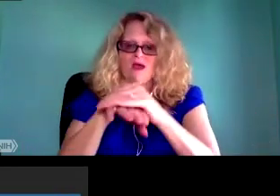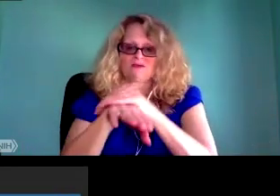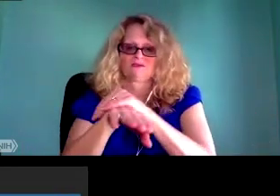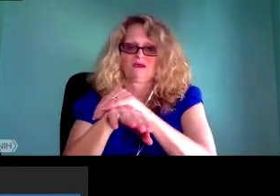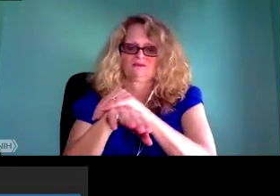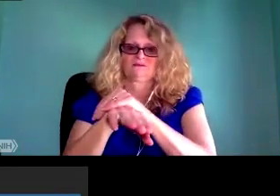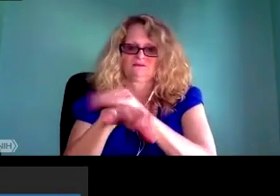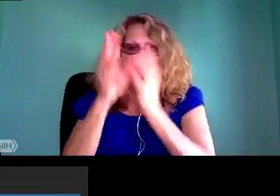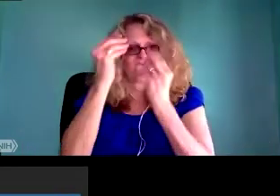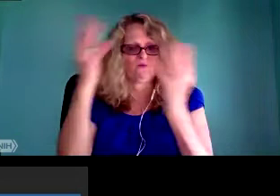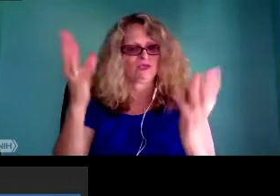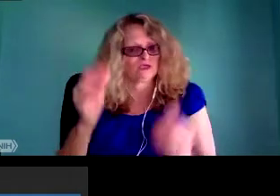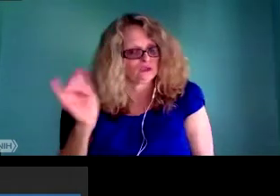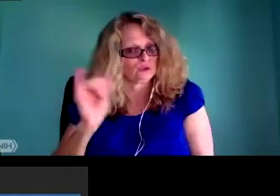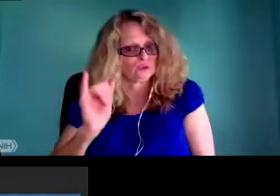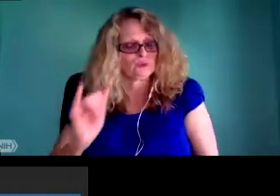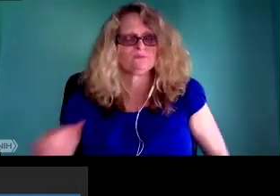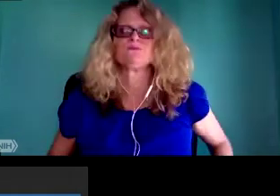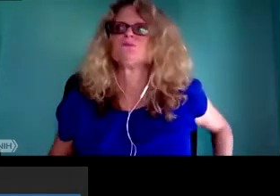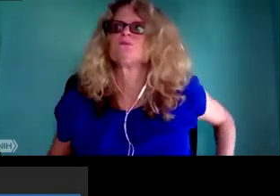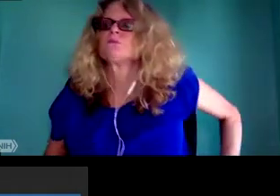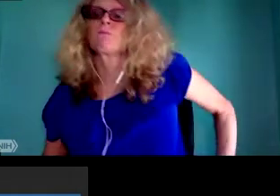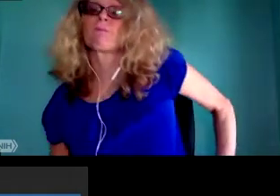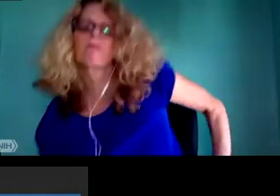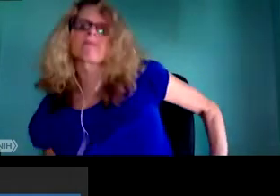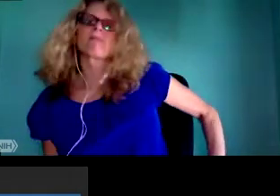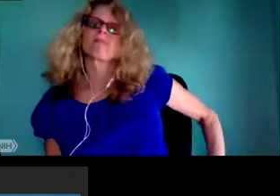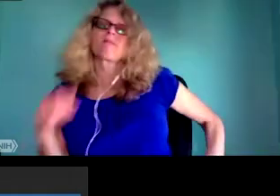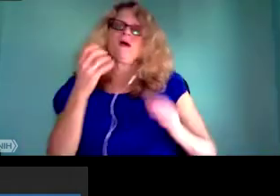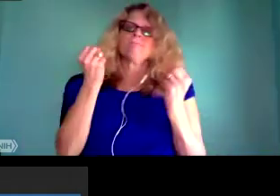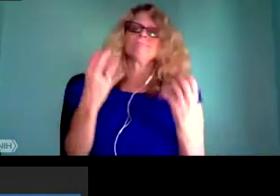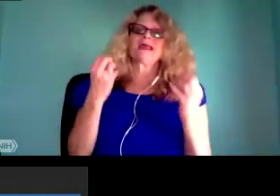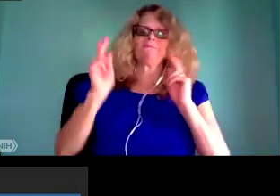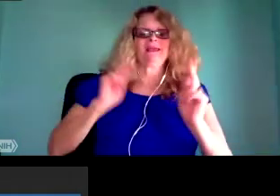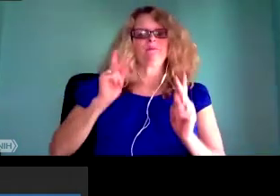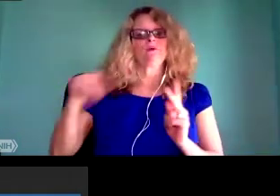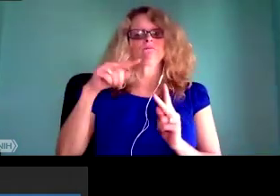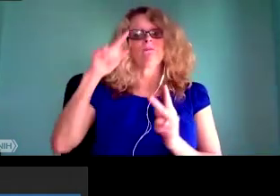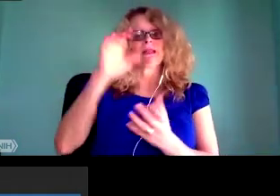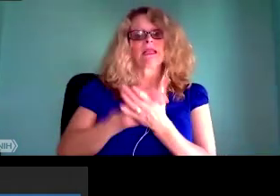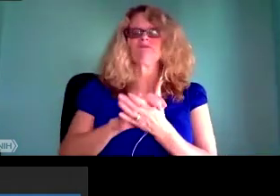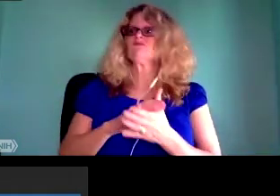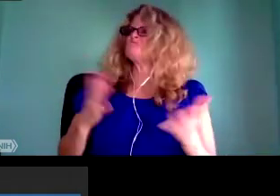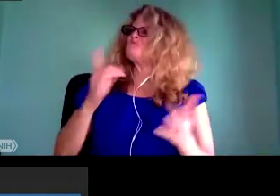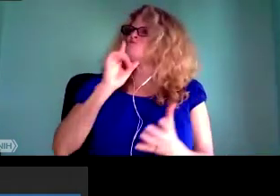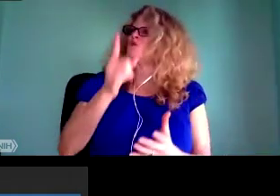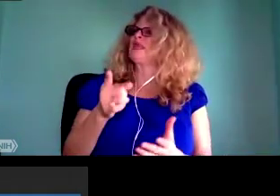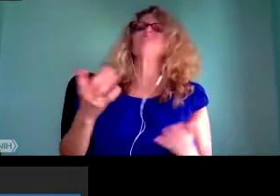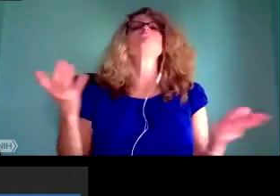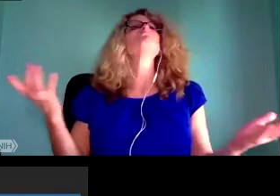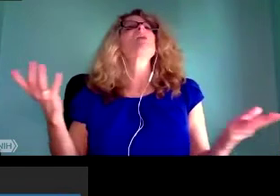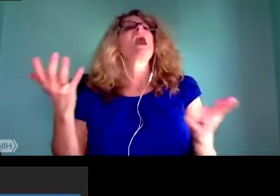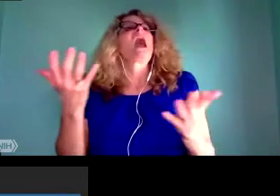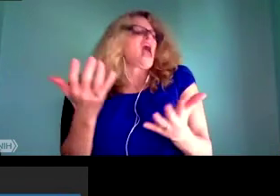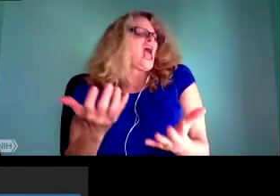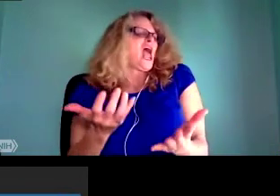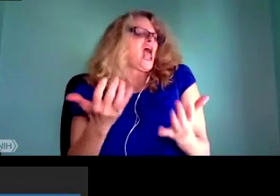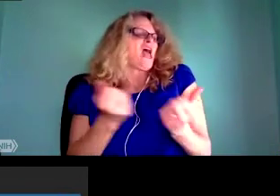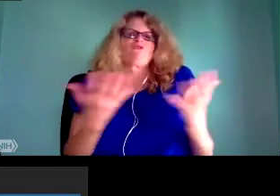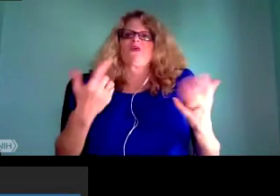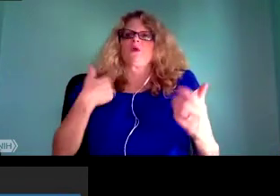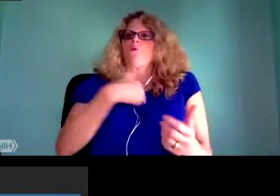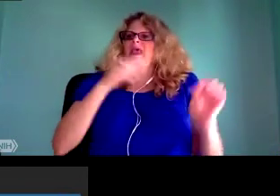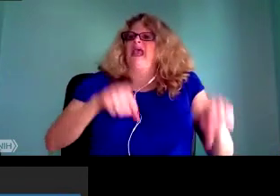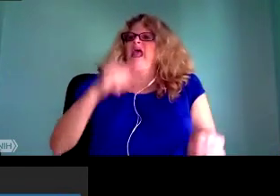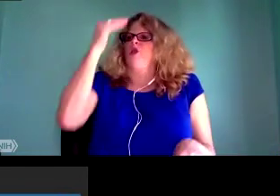libraries and librarianship. I often hear people talking about how difficult it